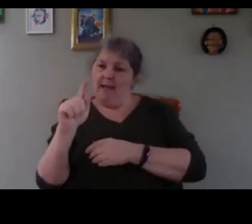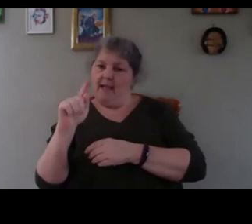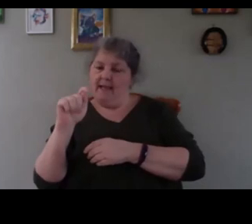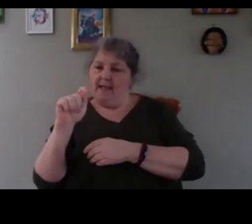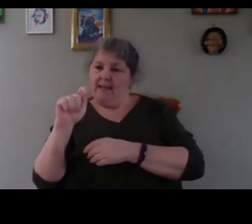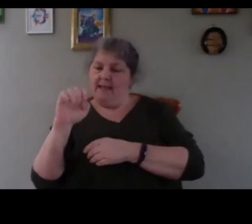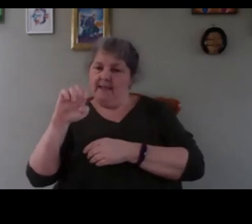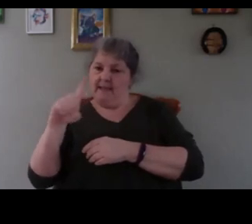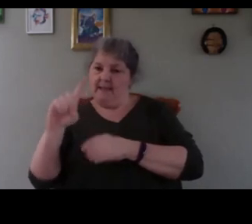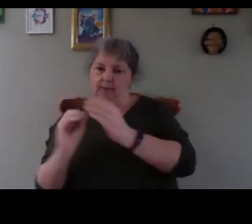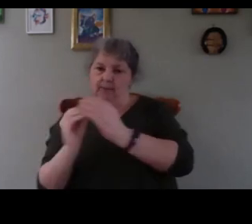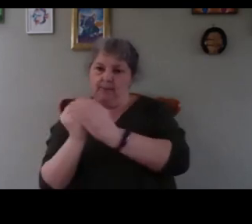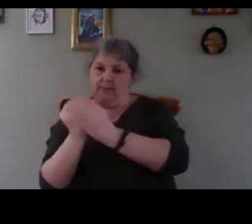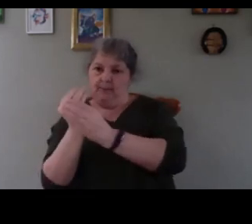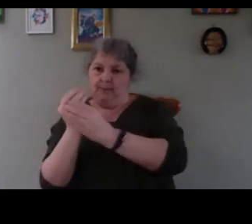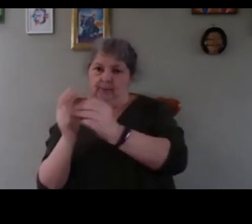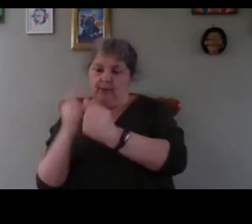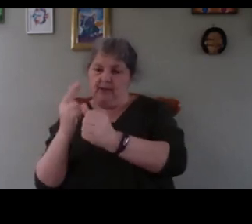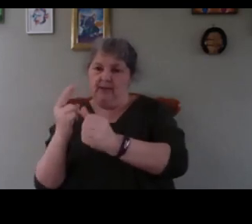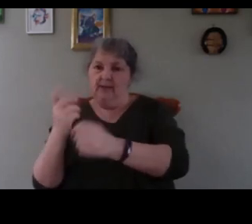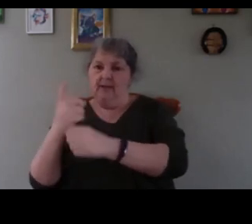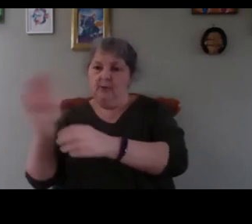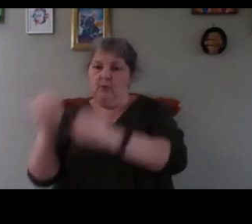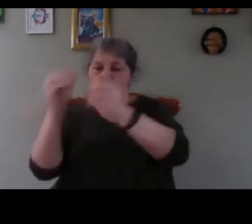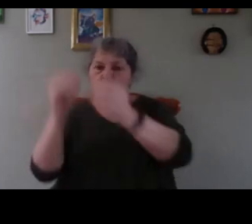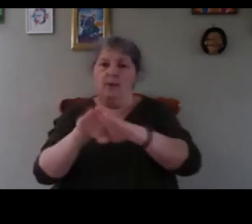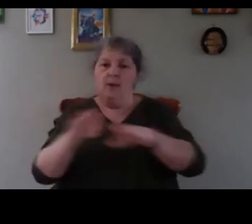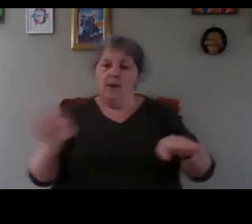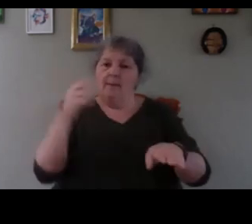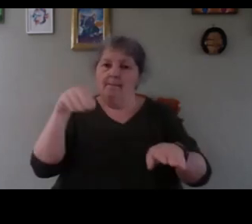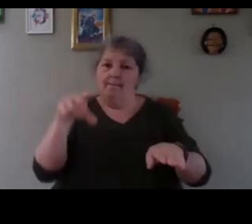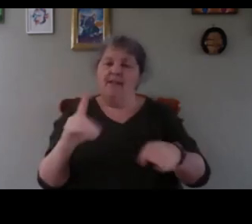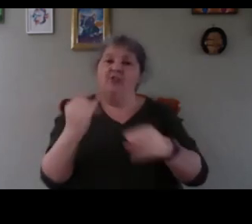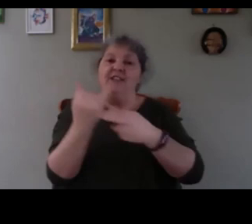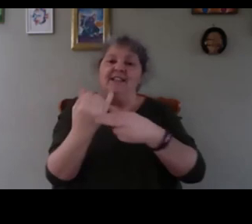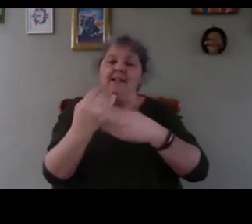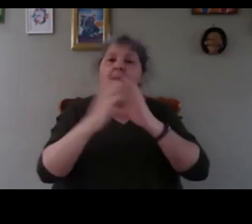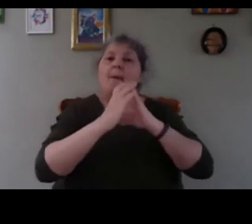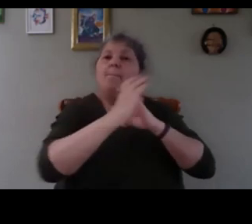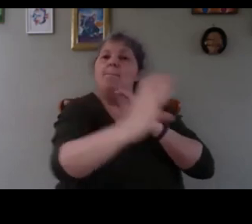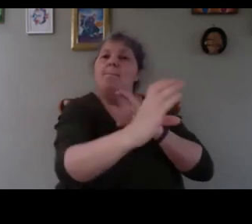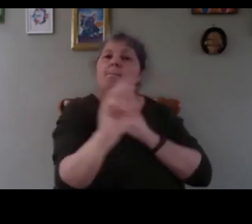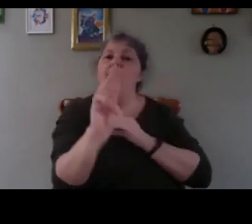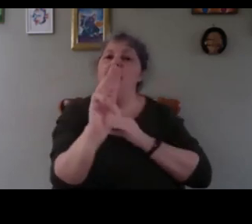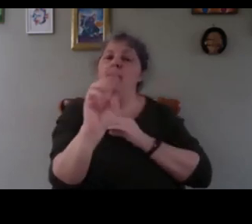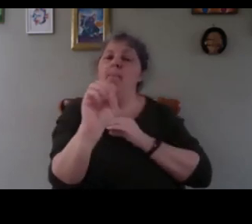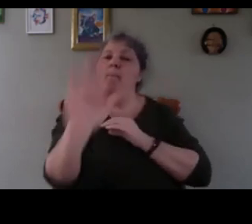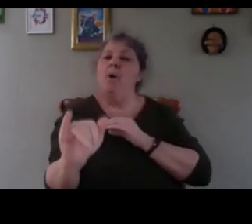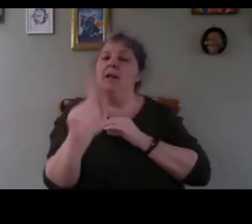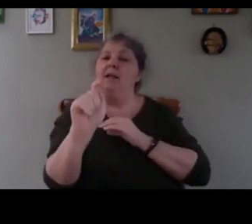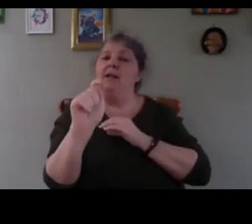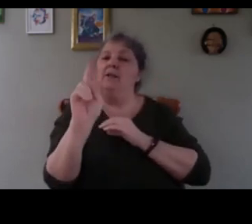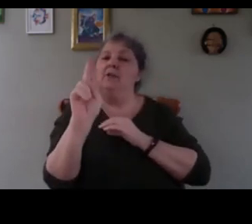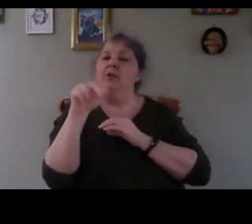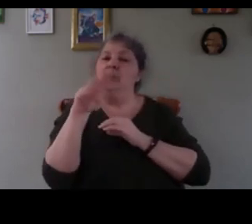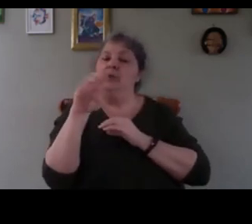then you put them on the bench inside the polytunnel or inside the cold frame outside